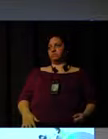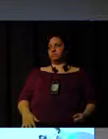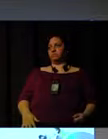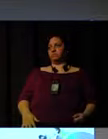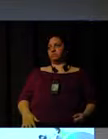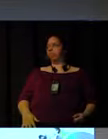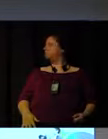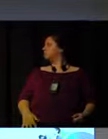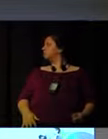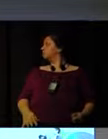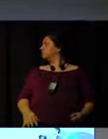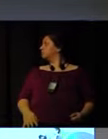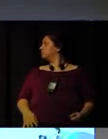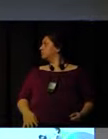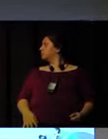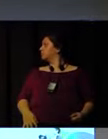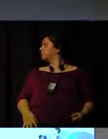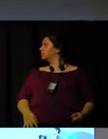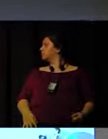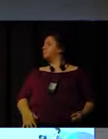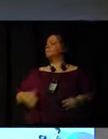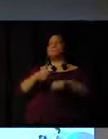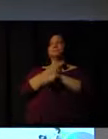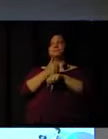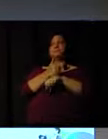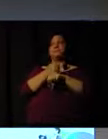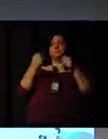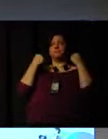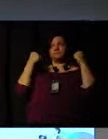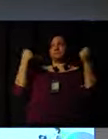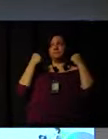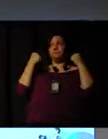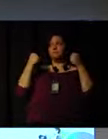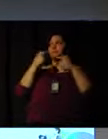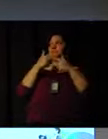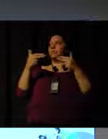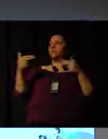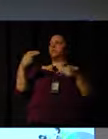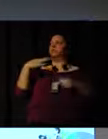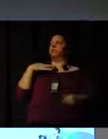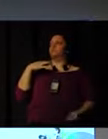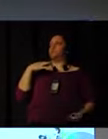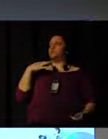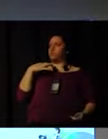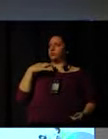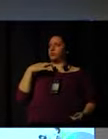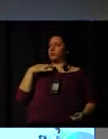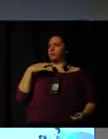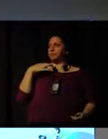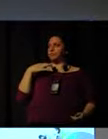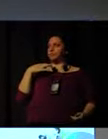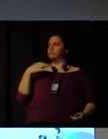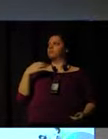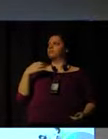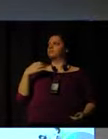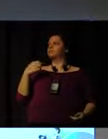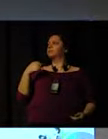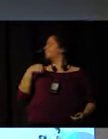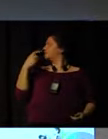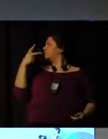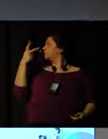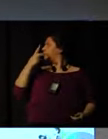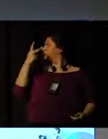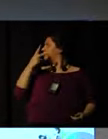The issue of professionalism, of physical education, coaches and